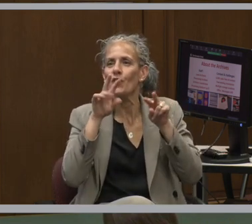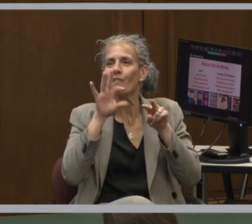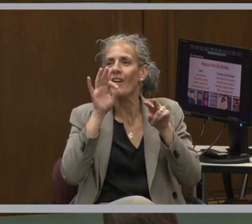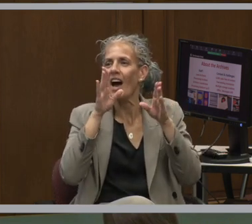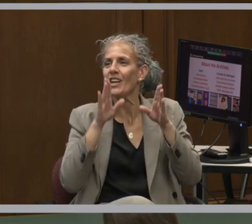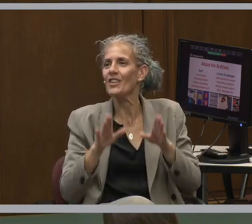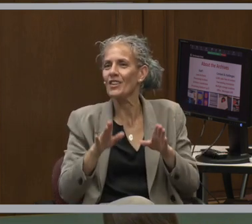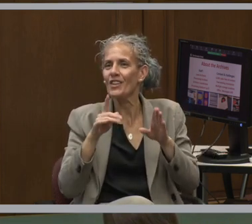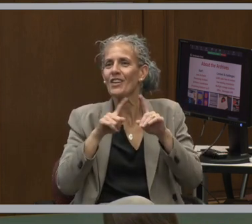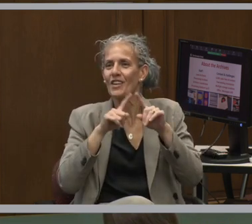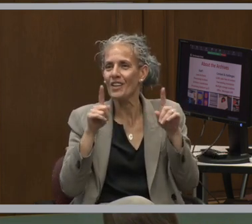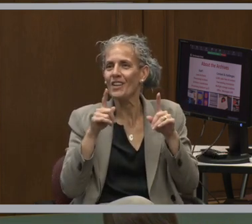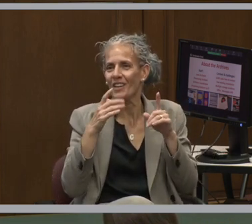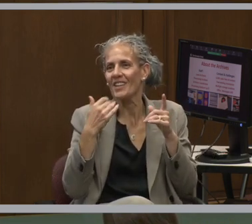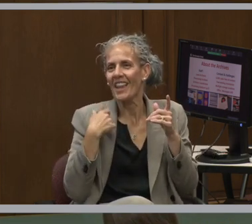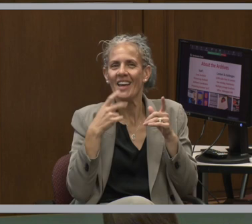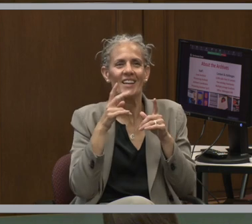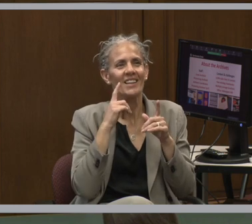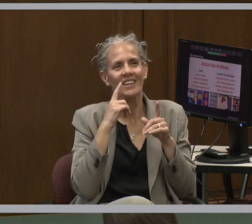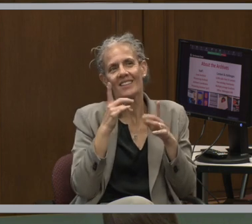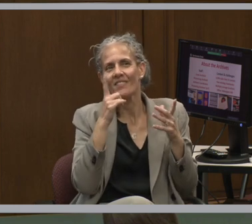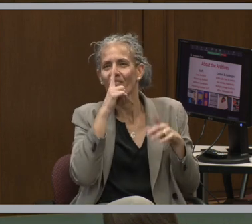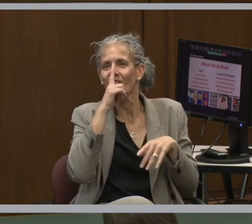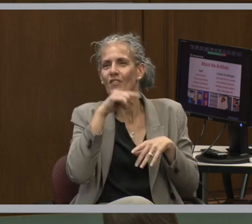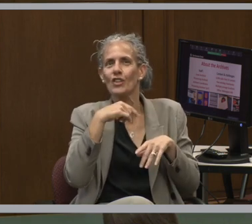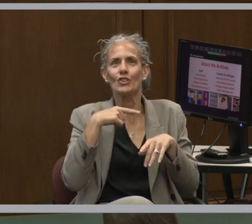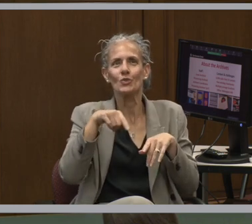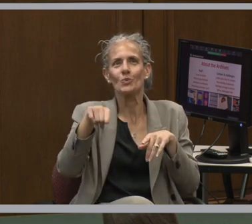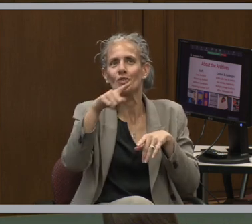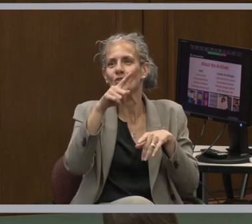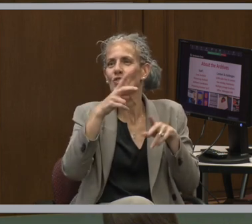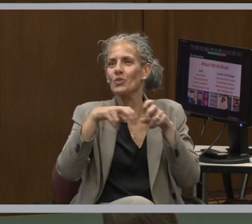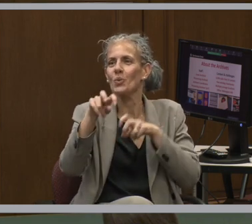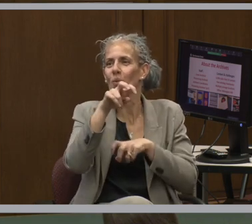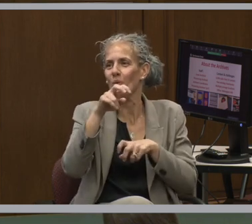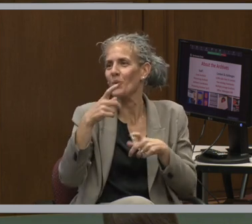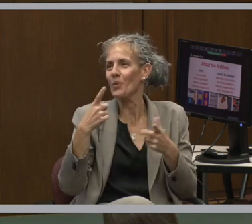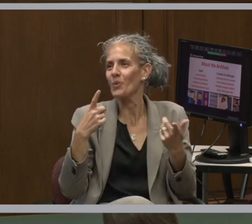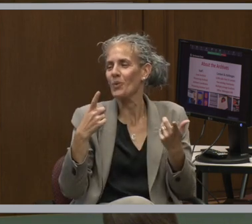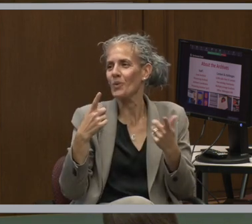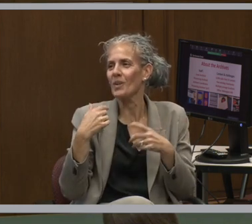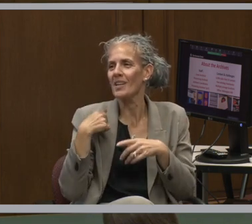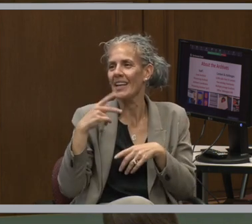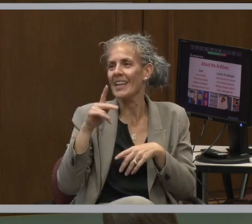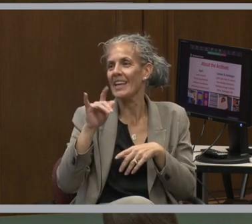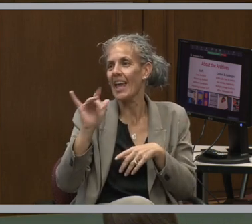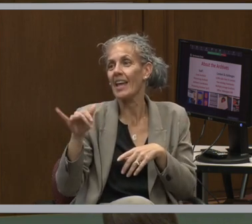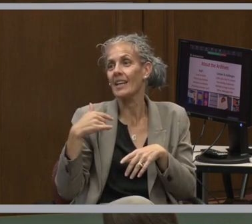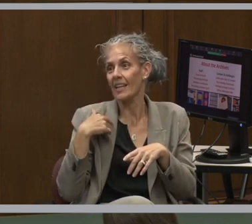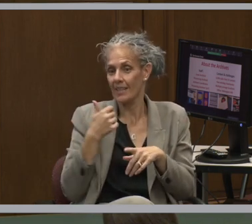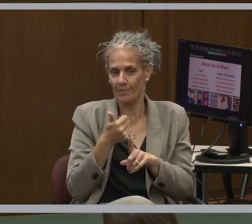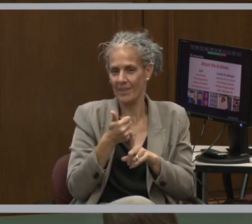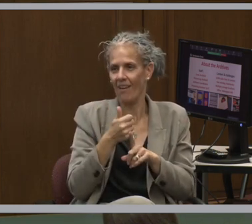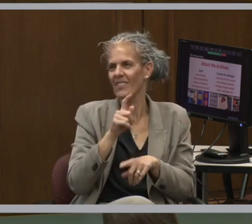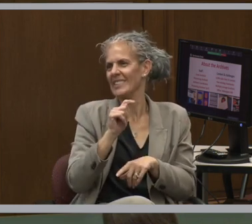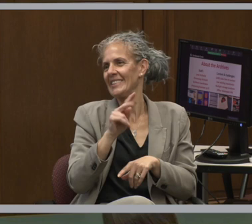but the analog version of it, you click through slides and it's shaped like a TV, since President Kennedy was known as the TV president.